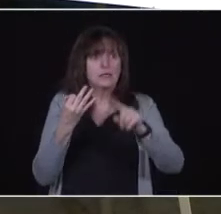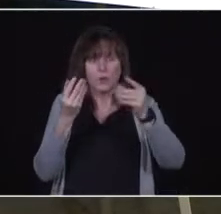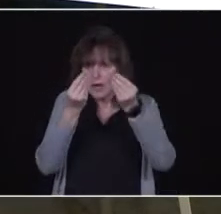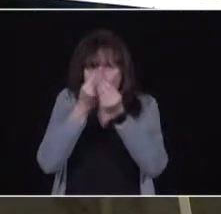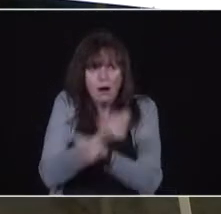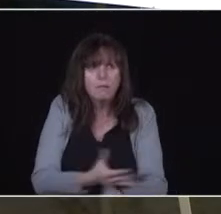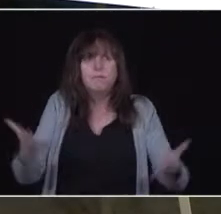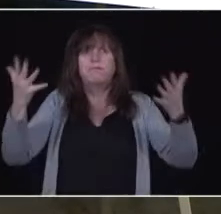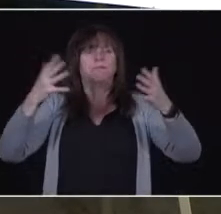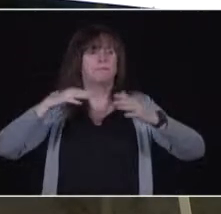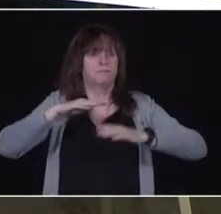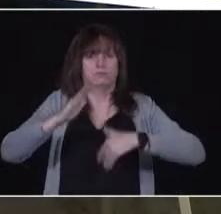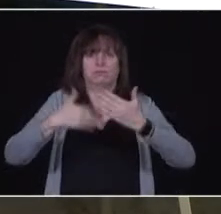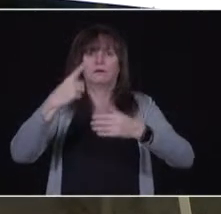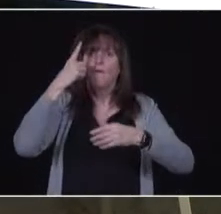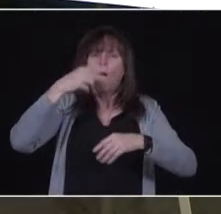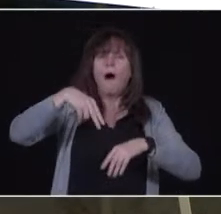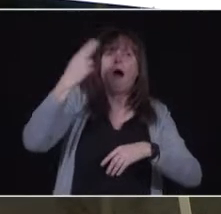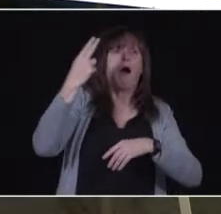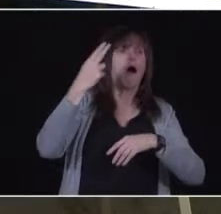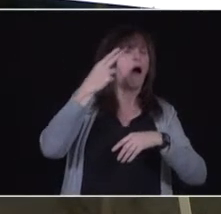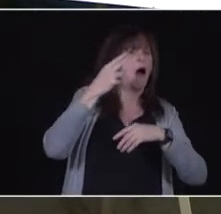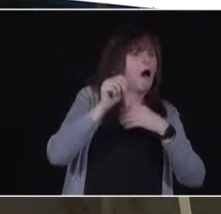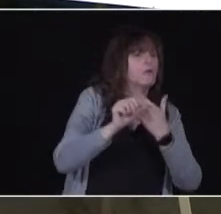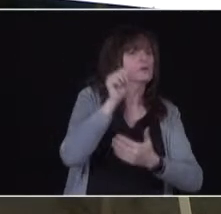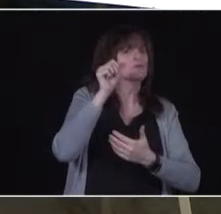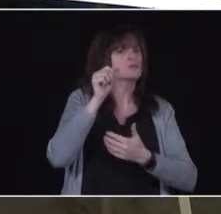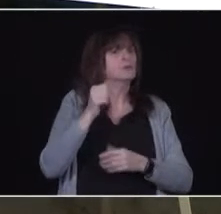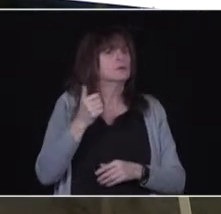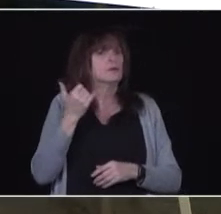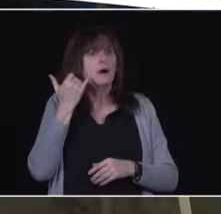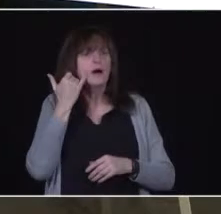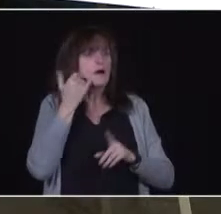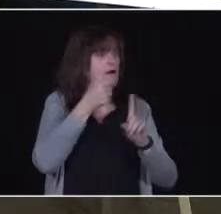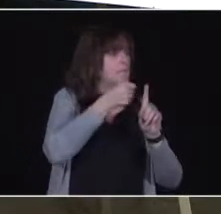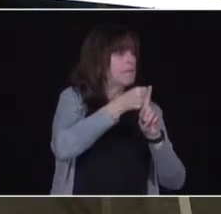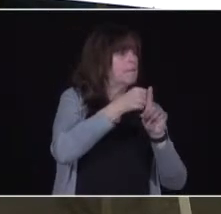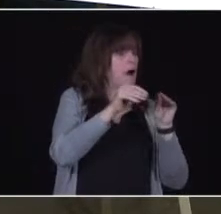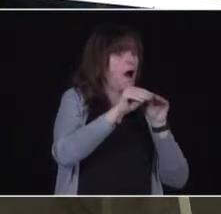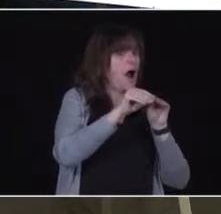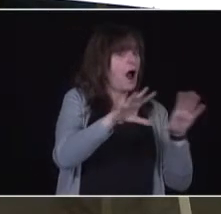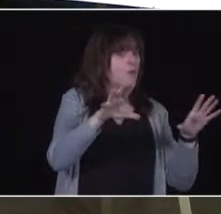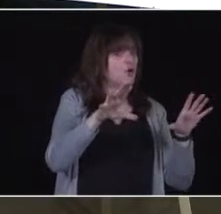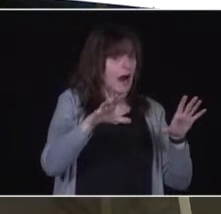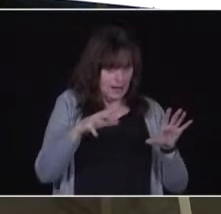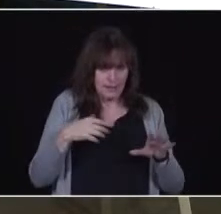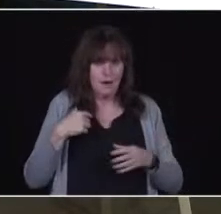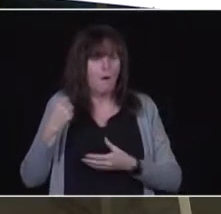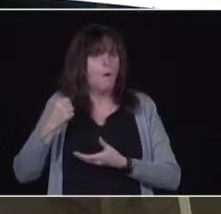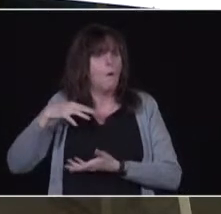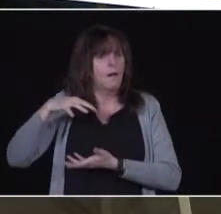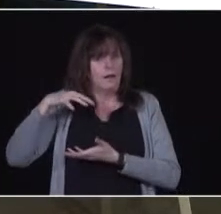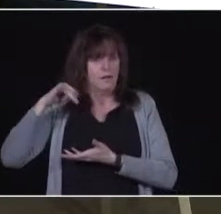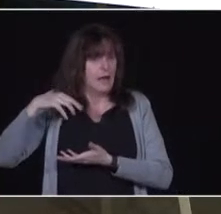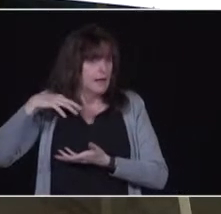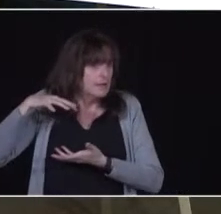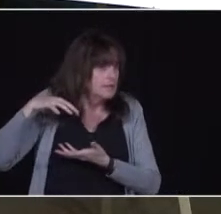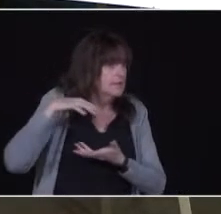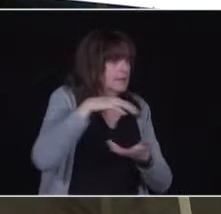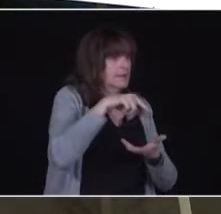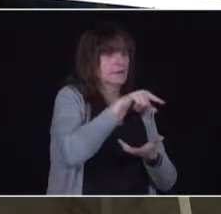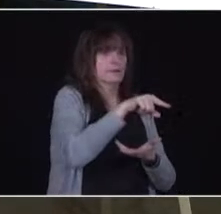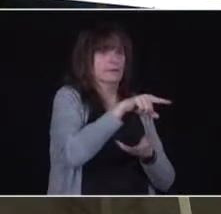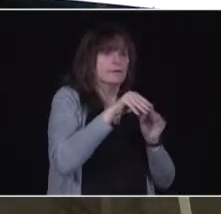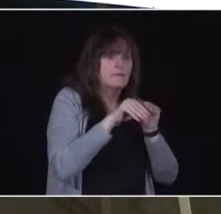respond to disruptions or respond to outbreaks itself. We have done the prioritization in that plan. And the government of Ontario has received our